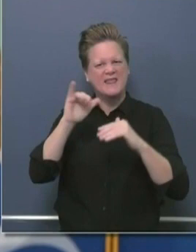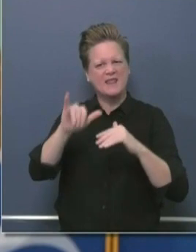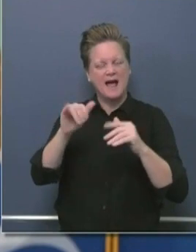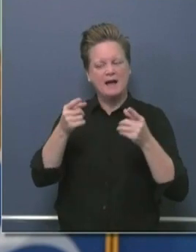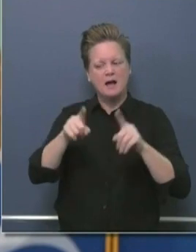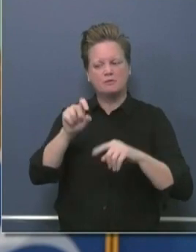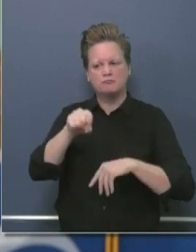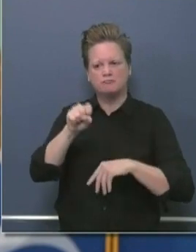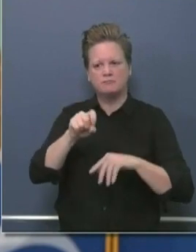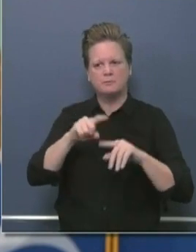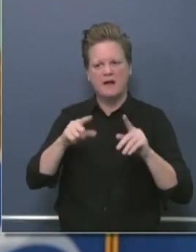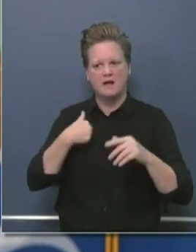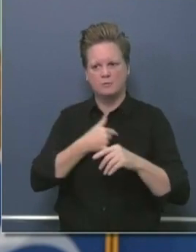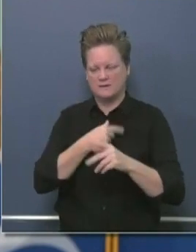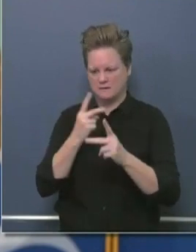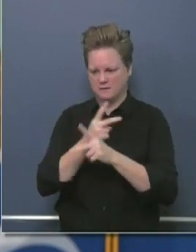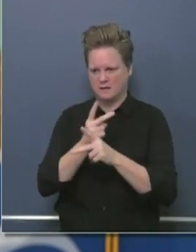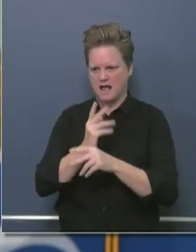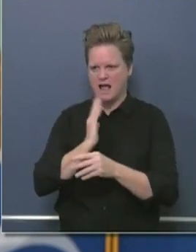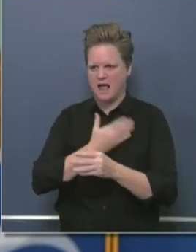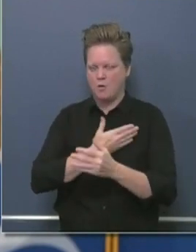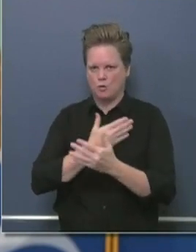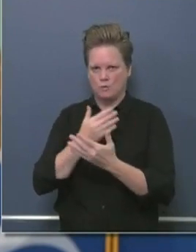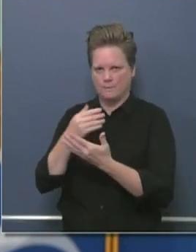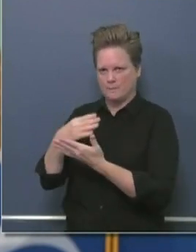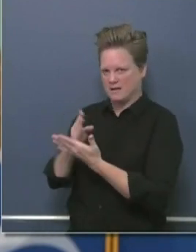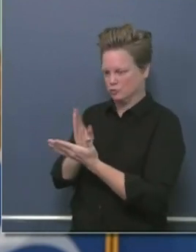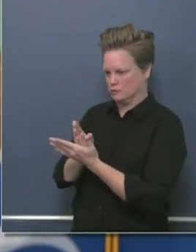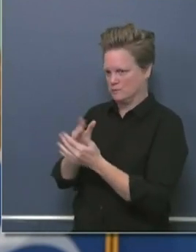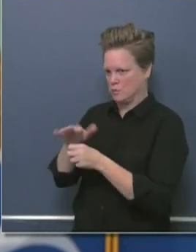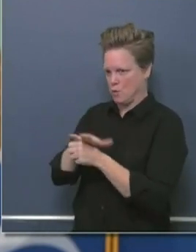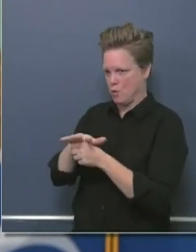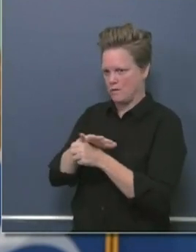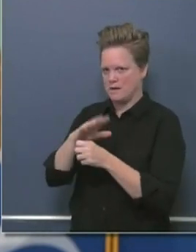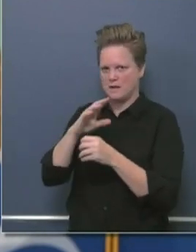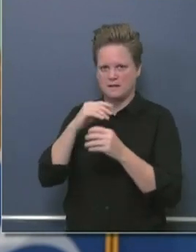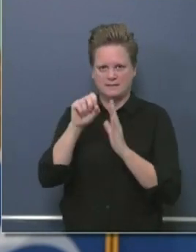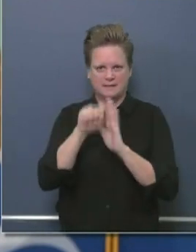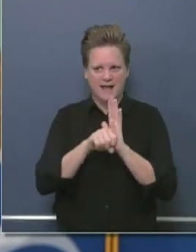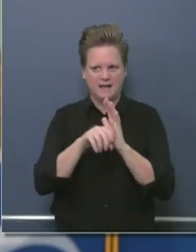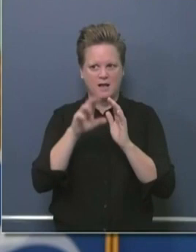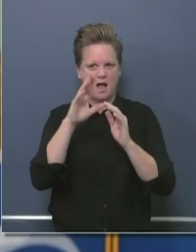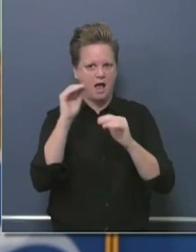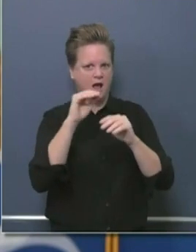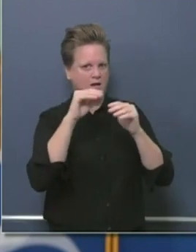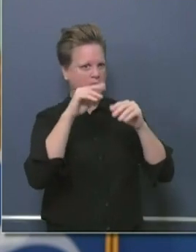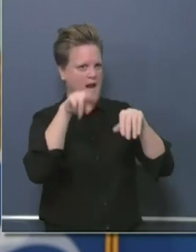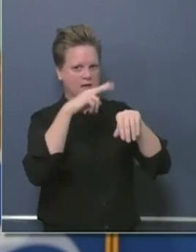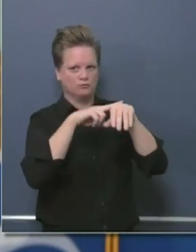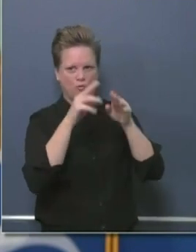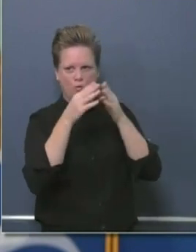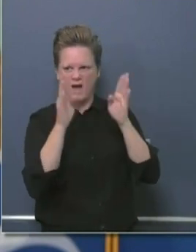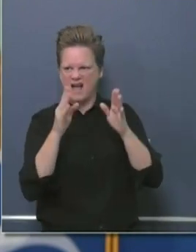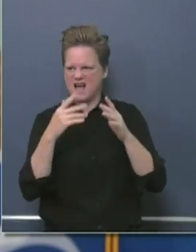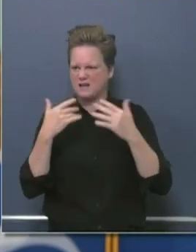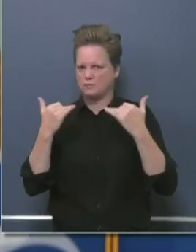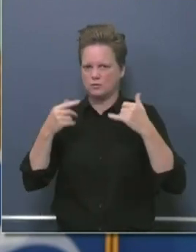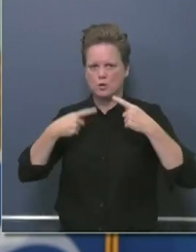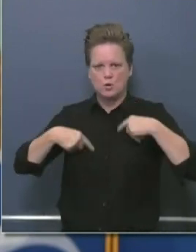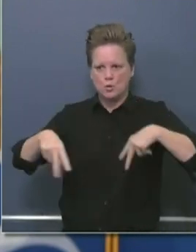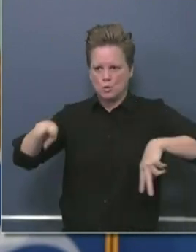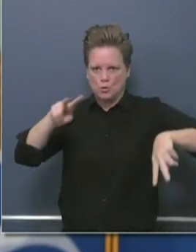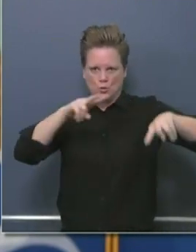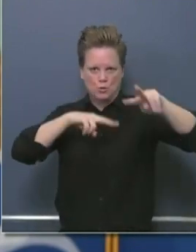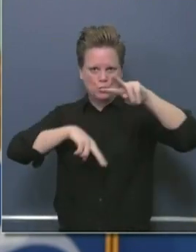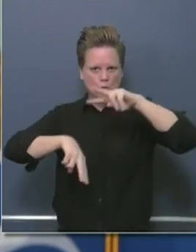local budgets, state budgets, certainly the national budget, in communities all across the United States. Our budget comes out, what we call the May